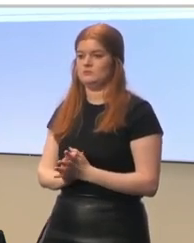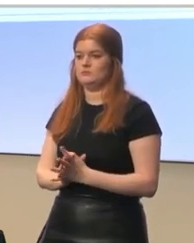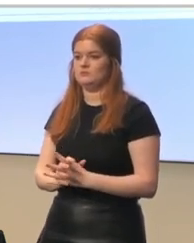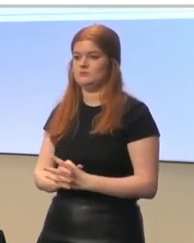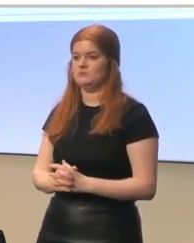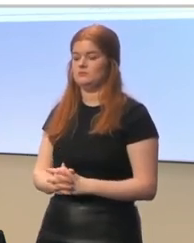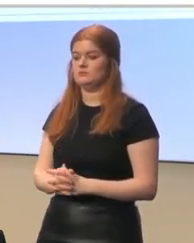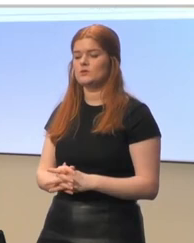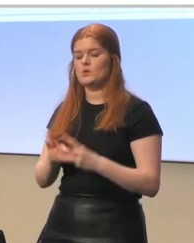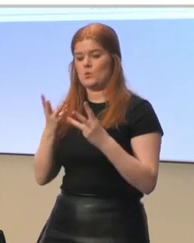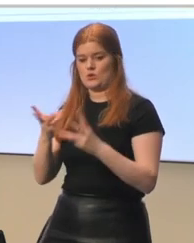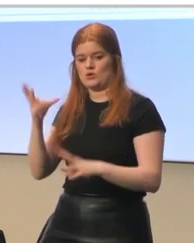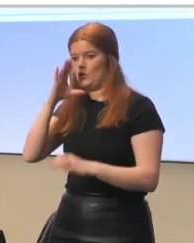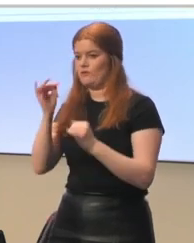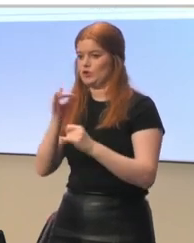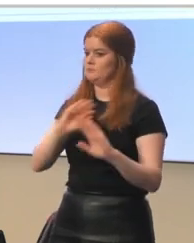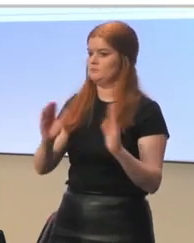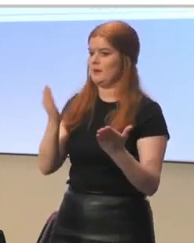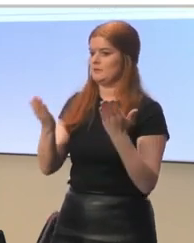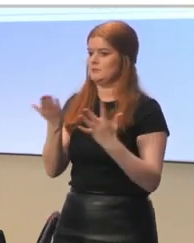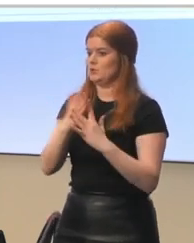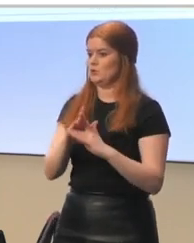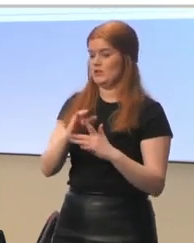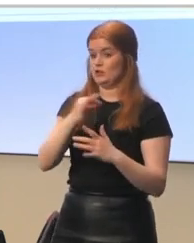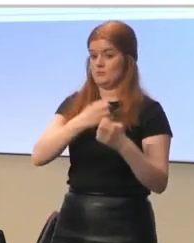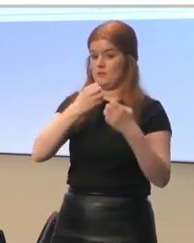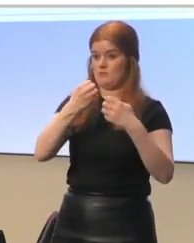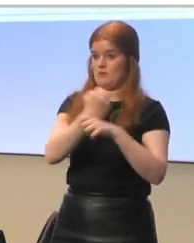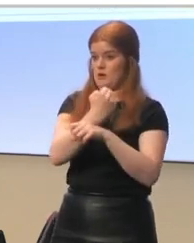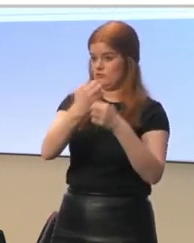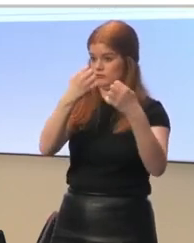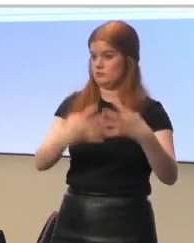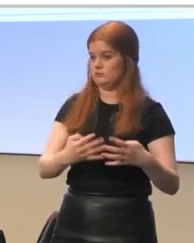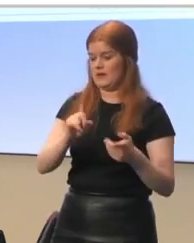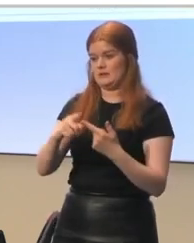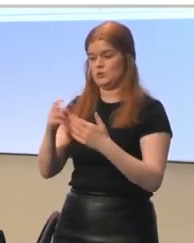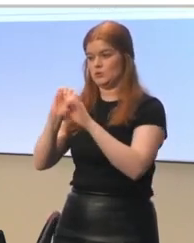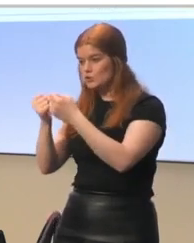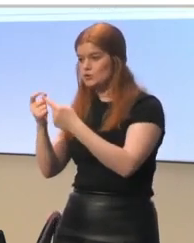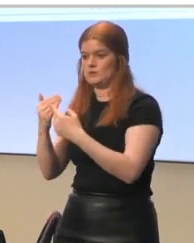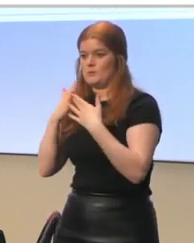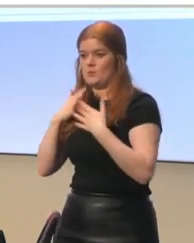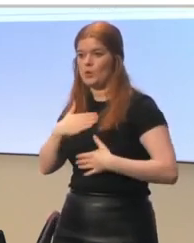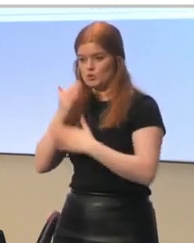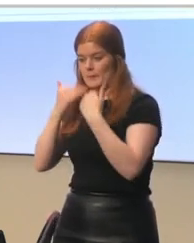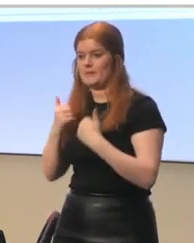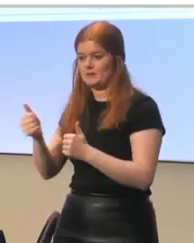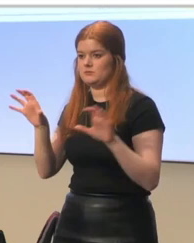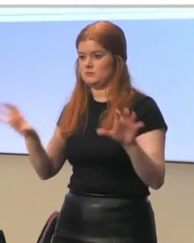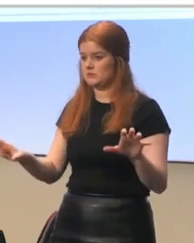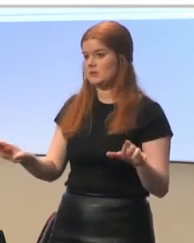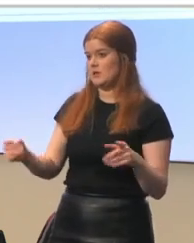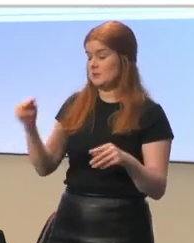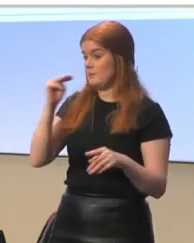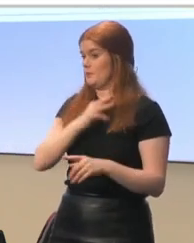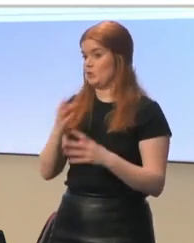They wanted to find a good balance between scoring good results and socio-emotional well-being. They also said it's important